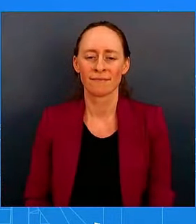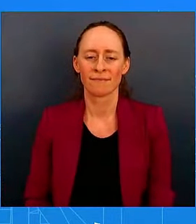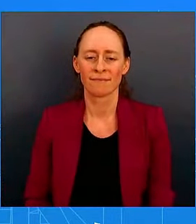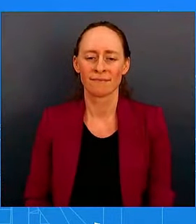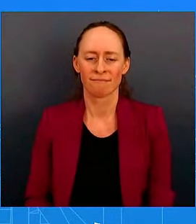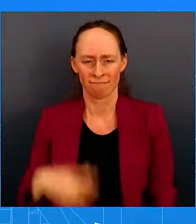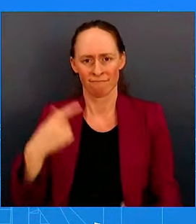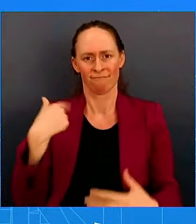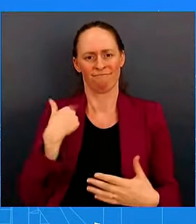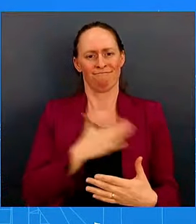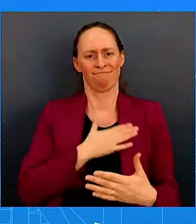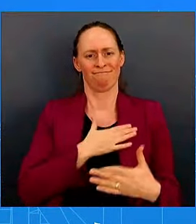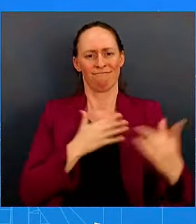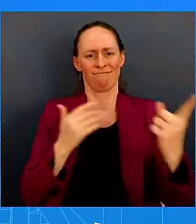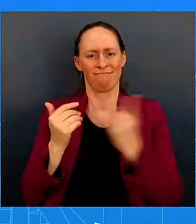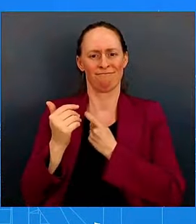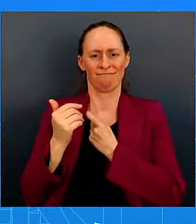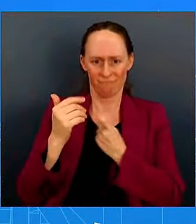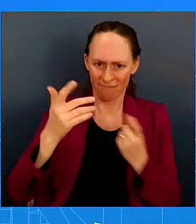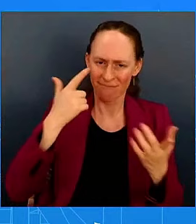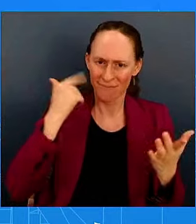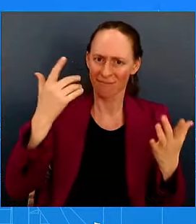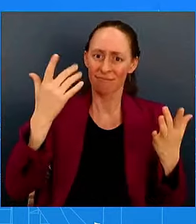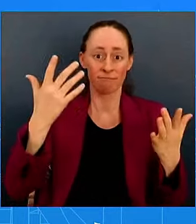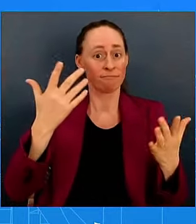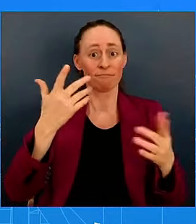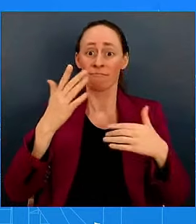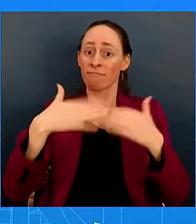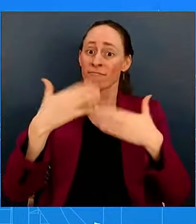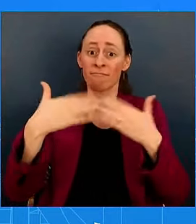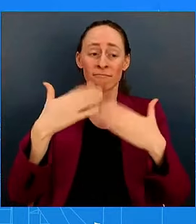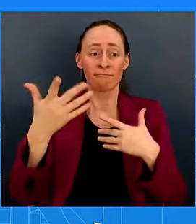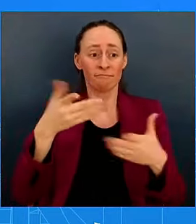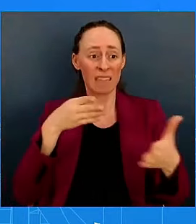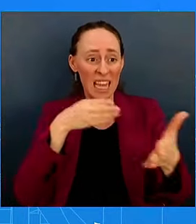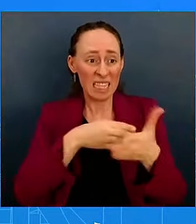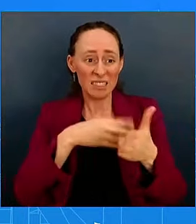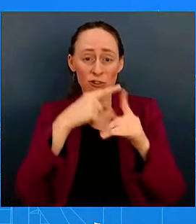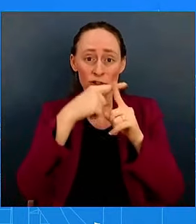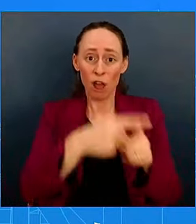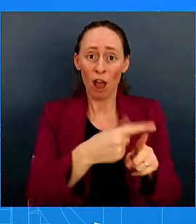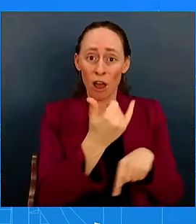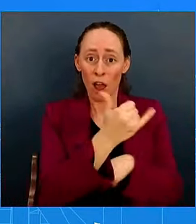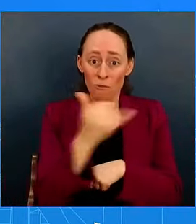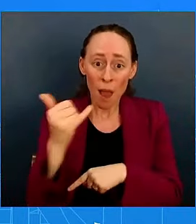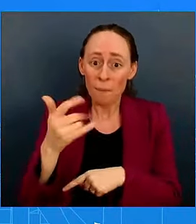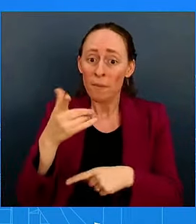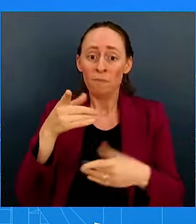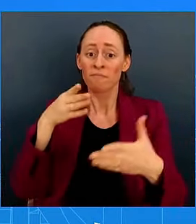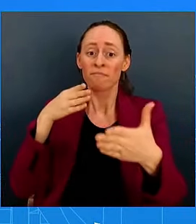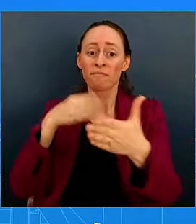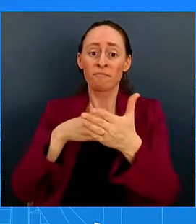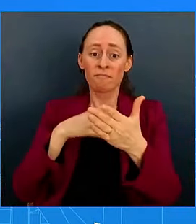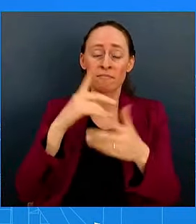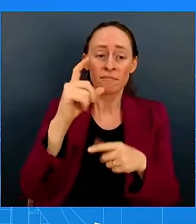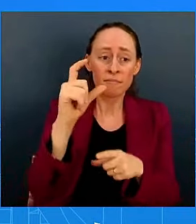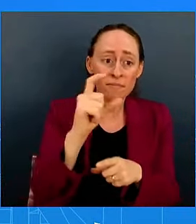including anti-Arab sentiment and Islamophobia, was a core tenet to the